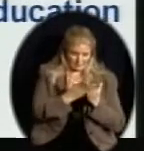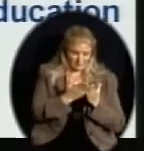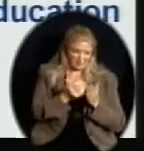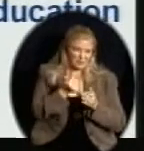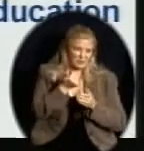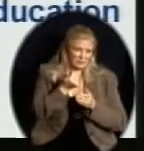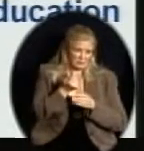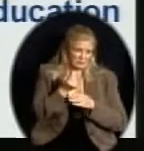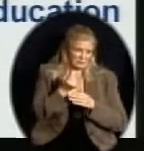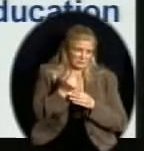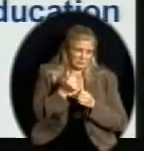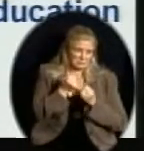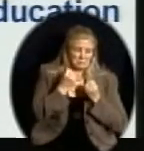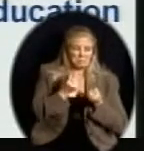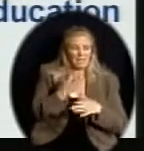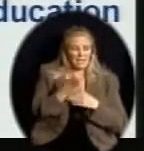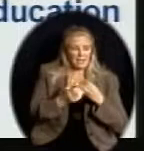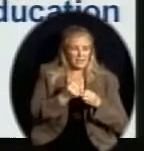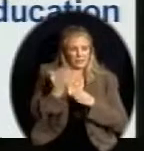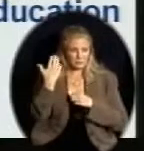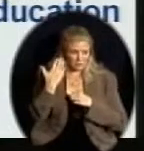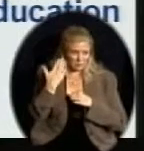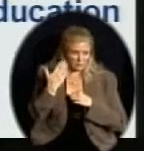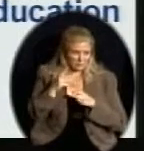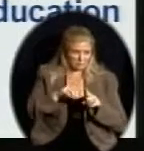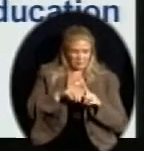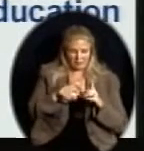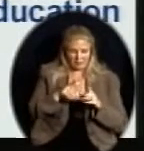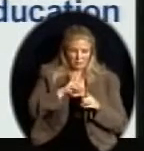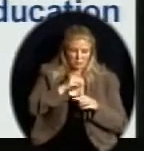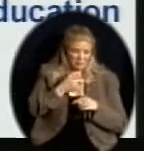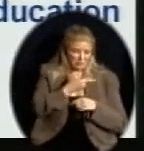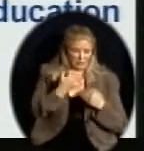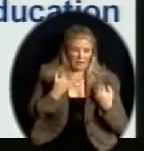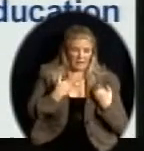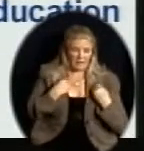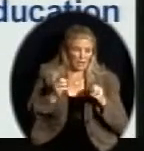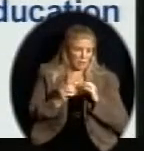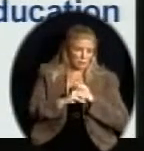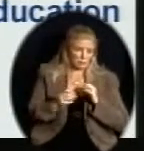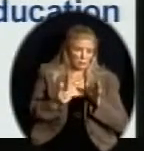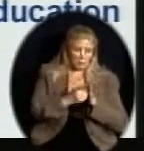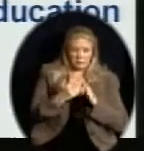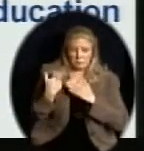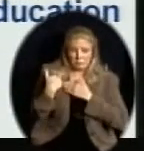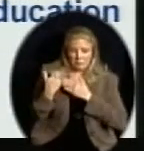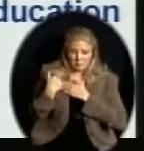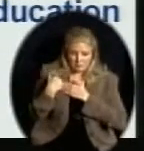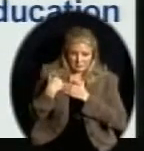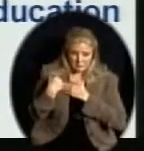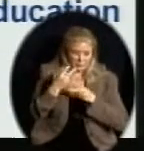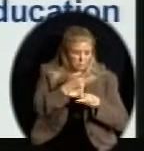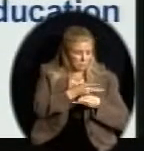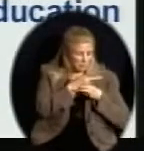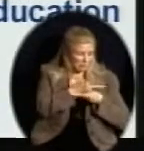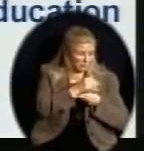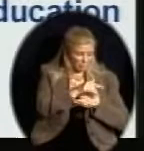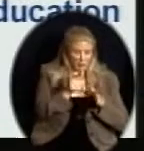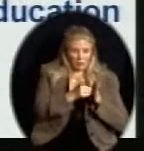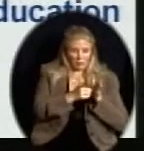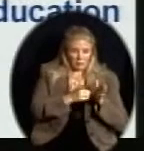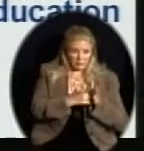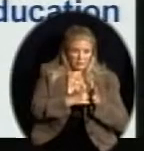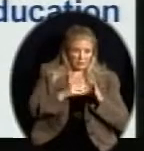that because they had no legal responsibility to monitor this law, that they relinquished their responsibility